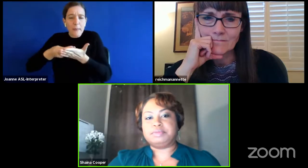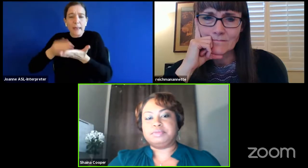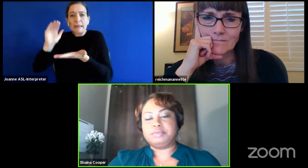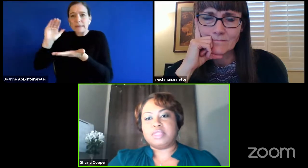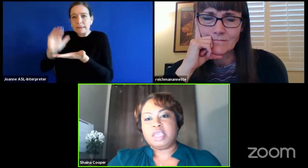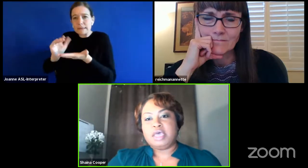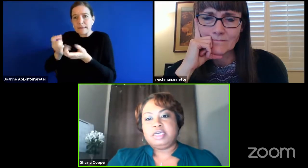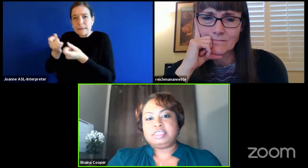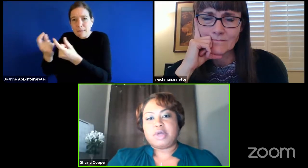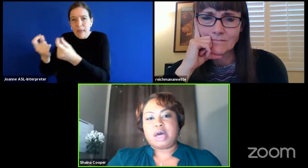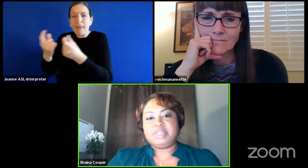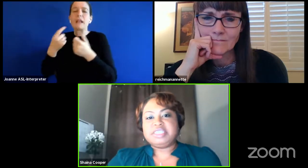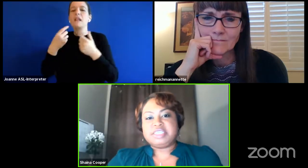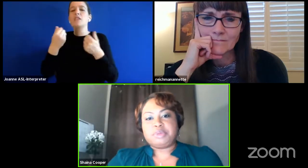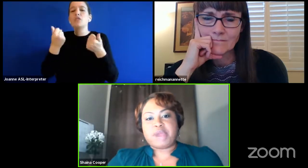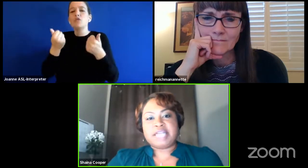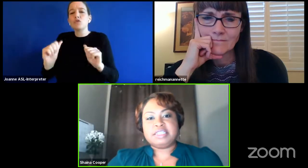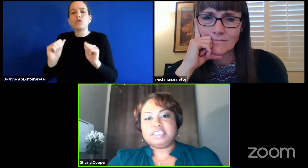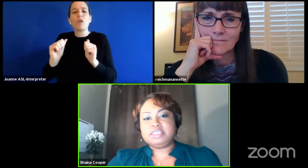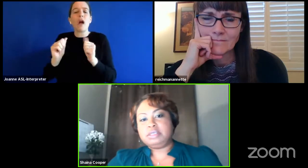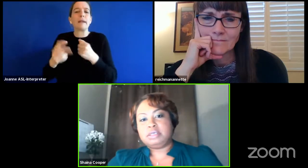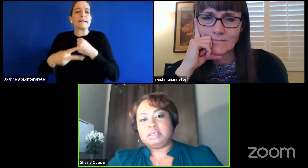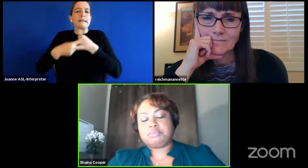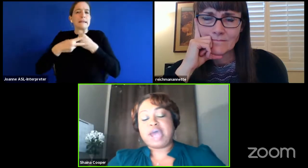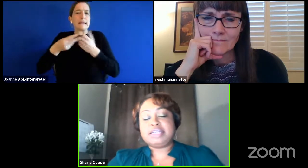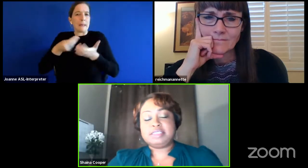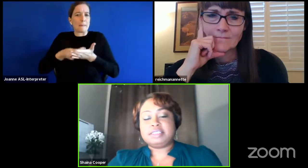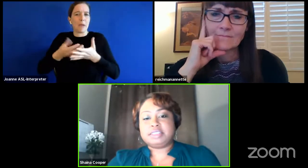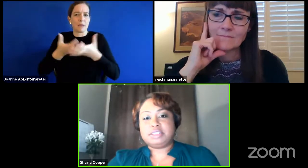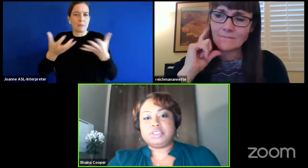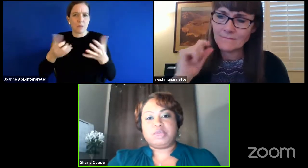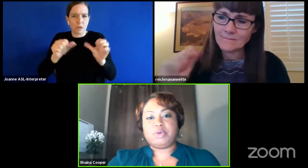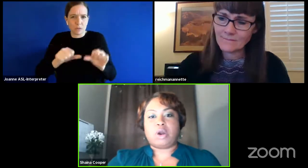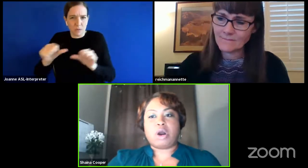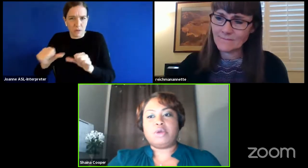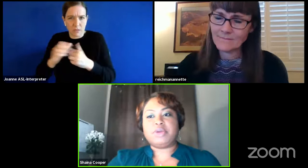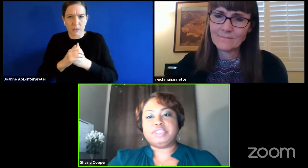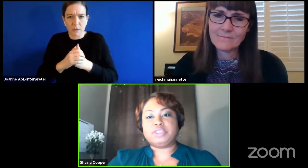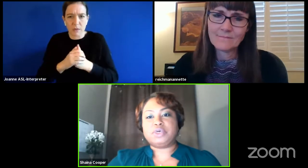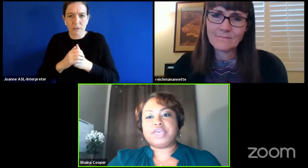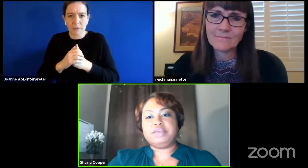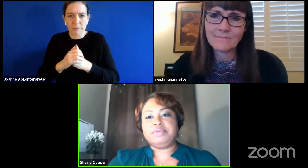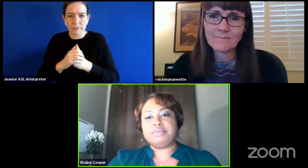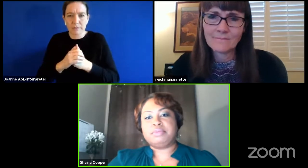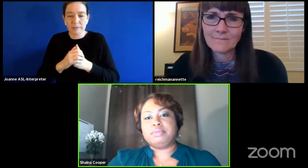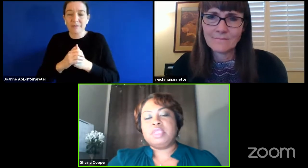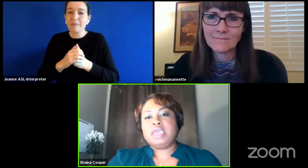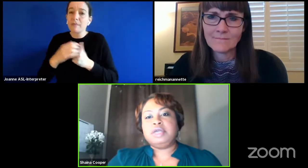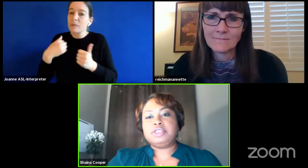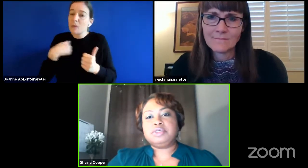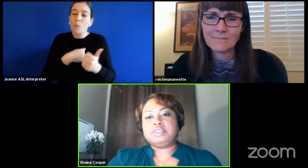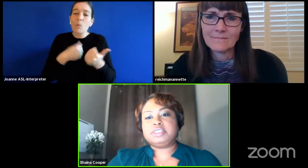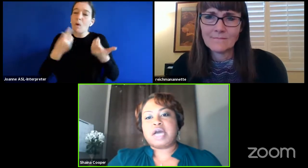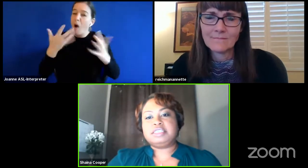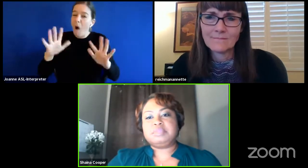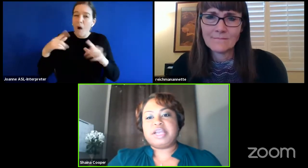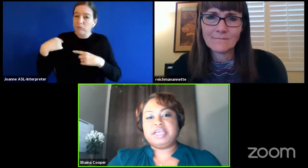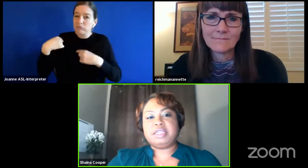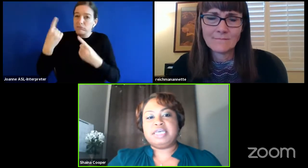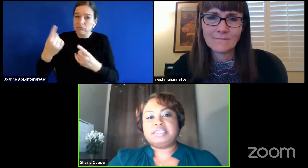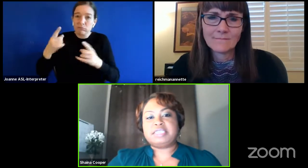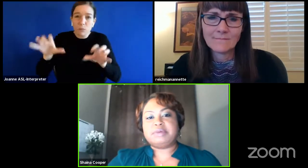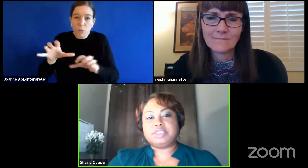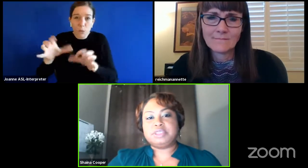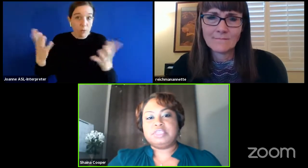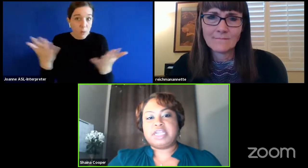we can some common sense practicing practices excuse me who are already doing includes not